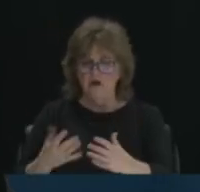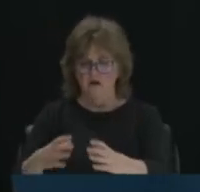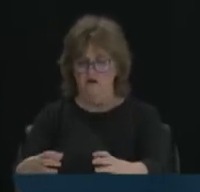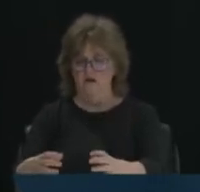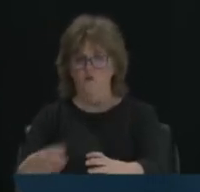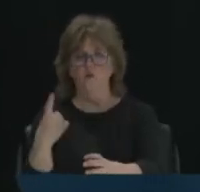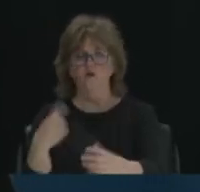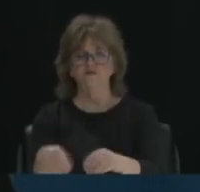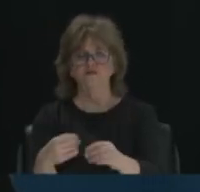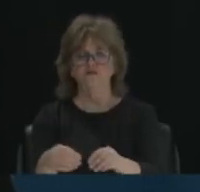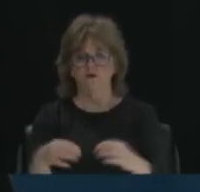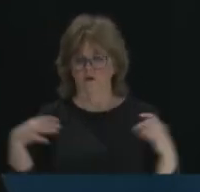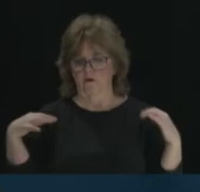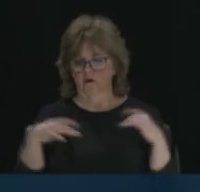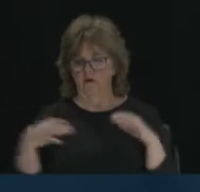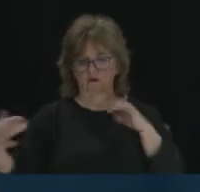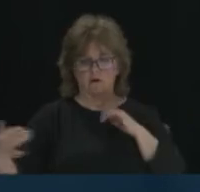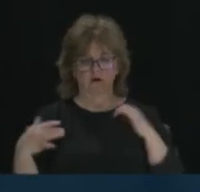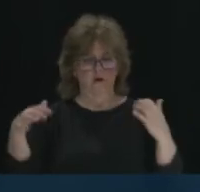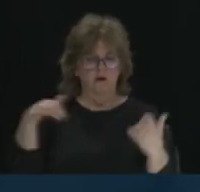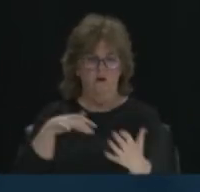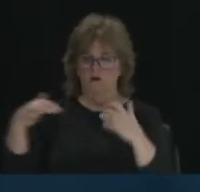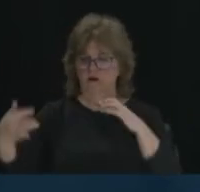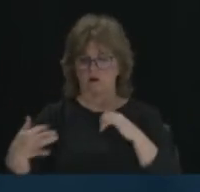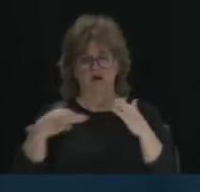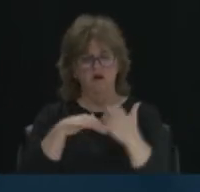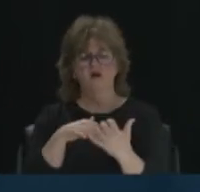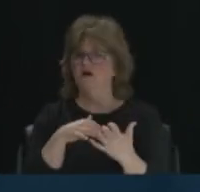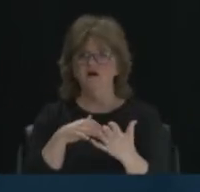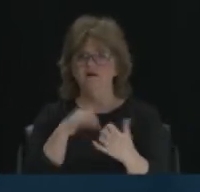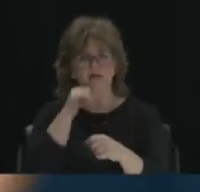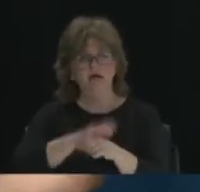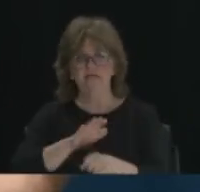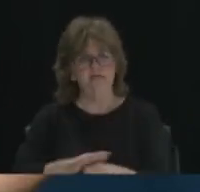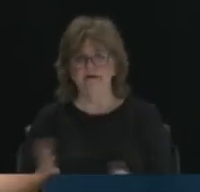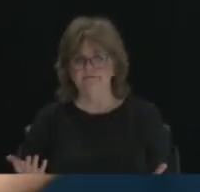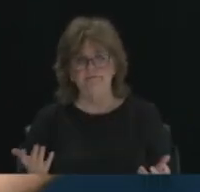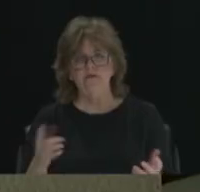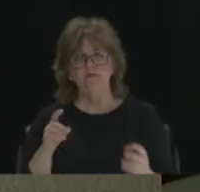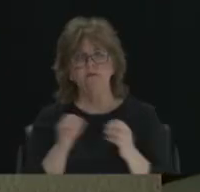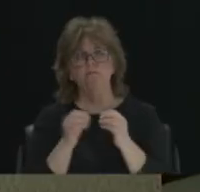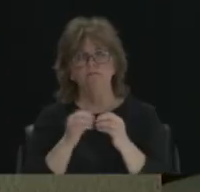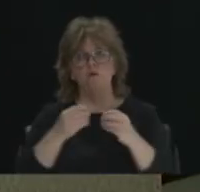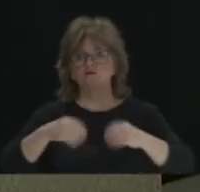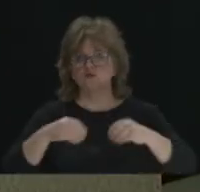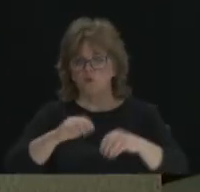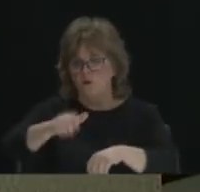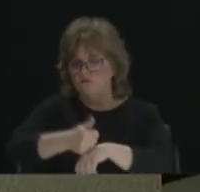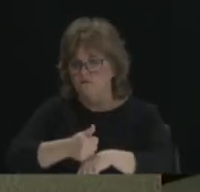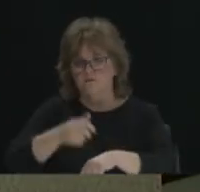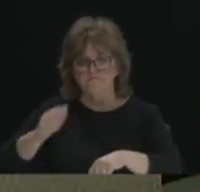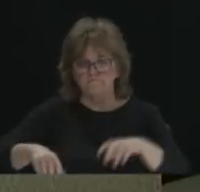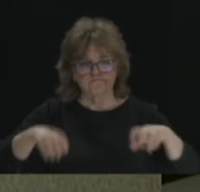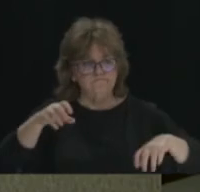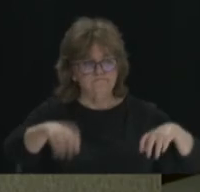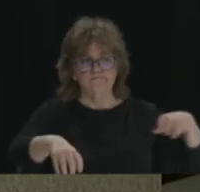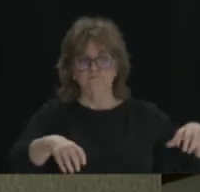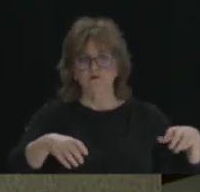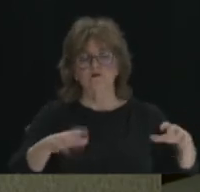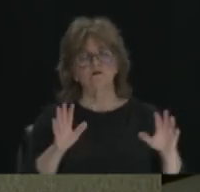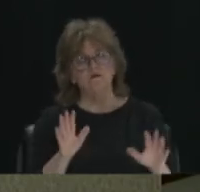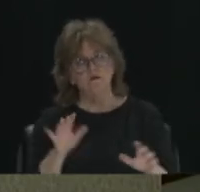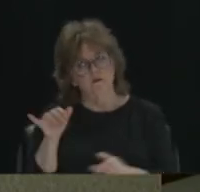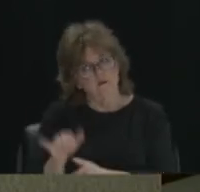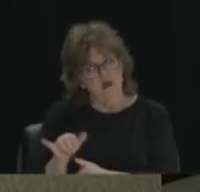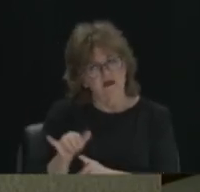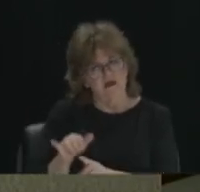mean, just the different cities that one store is not enough. You know, so that's something that